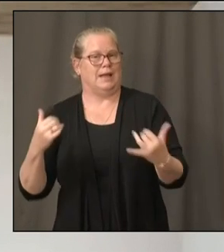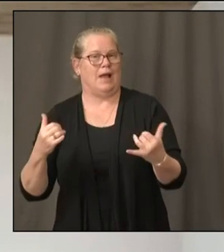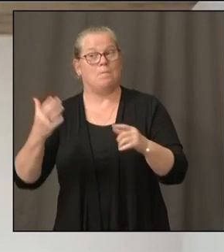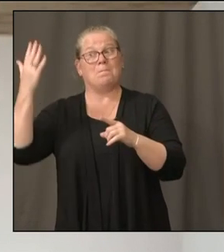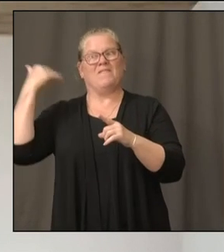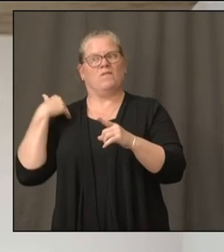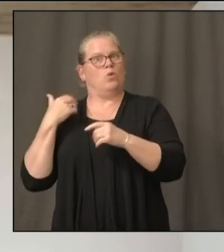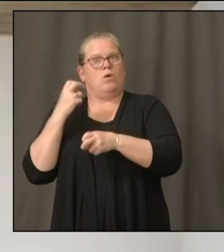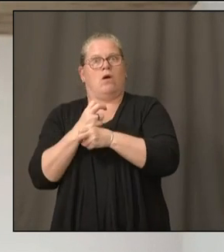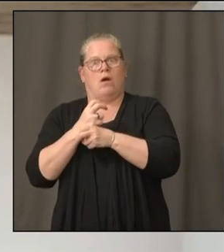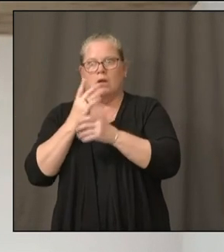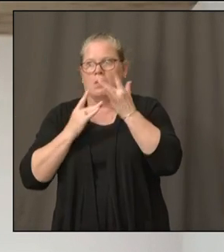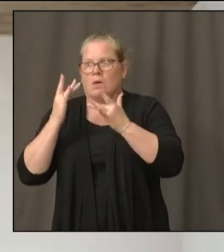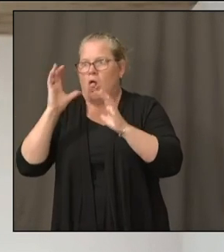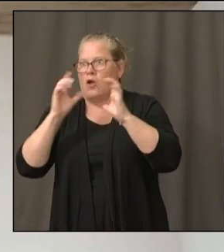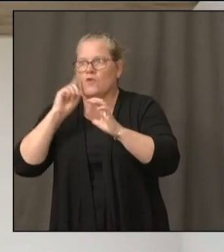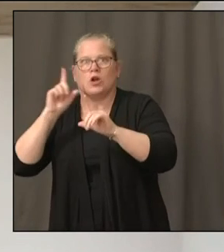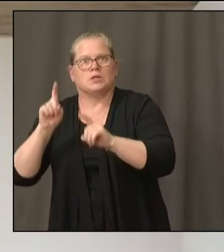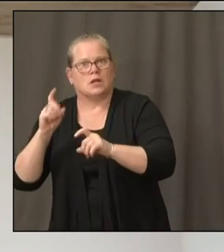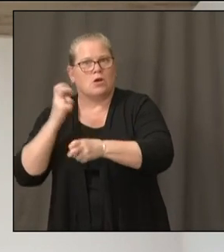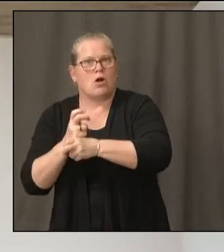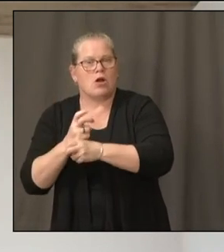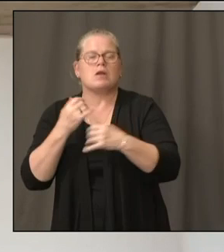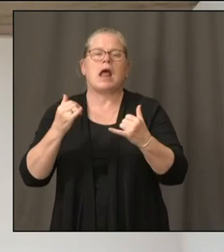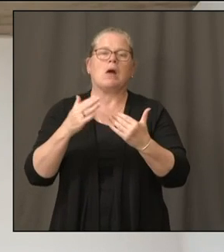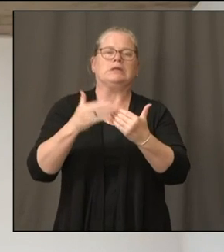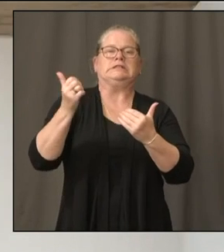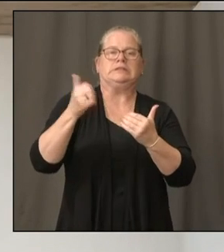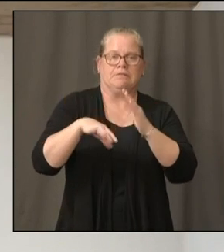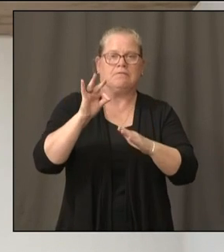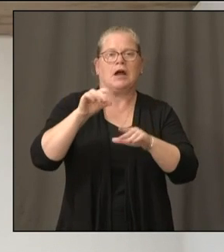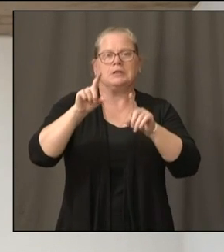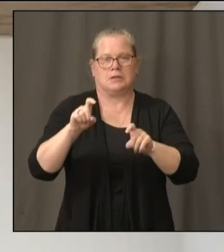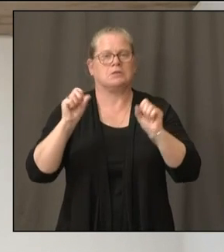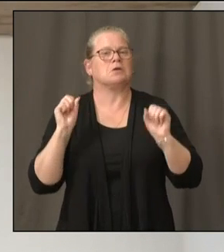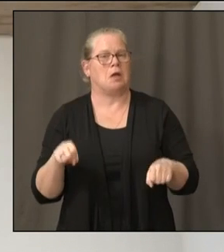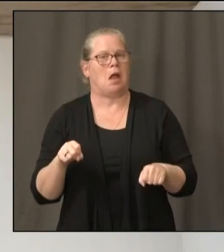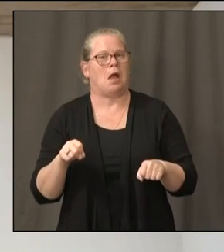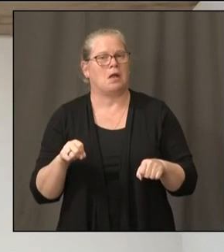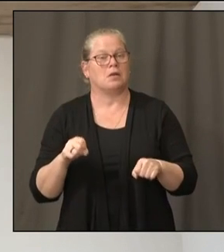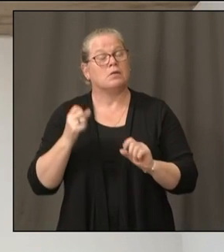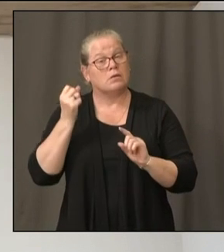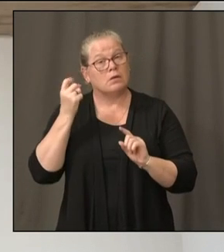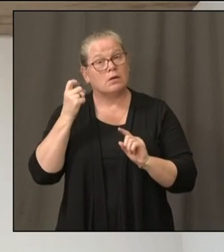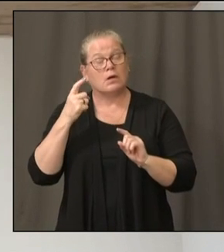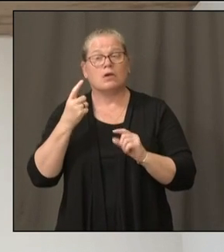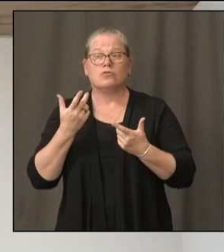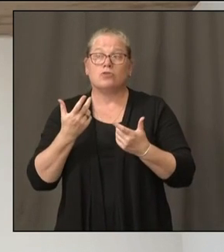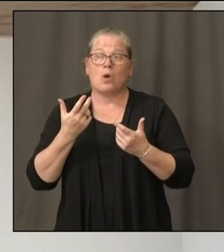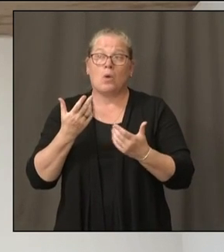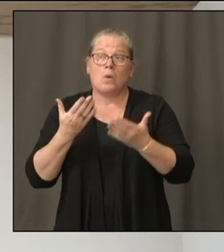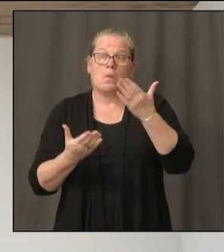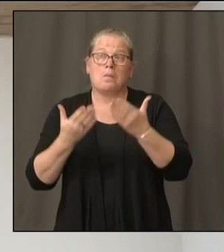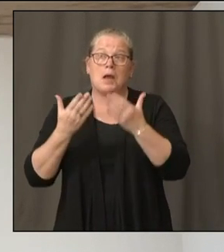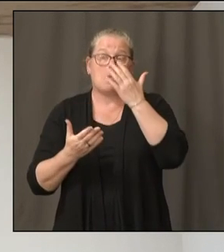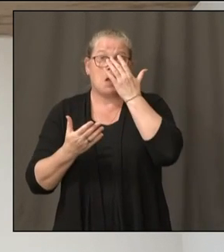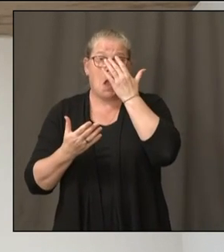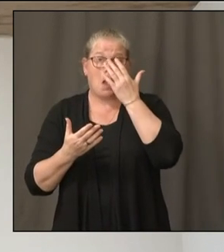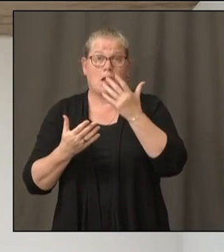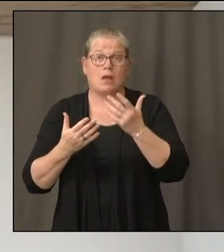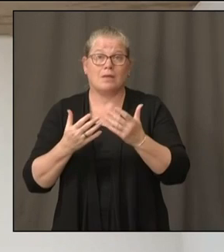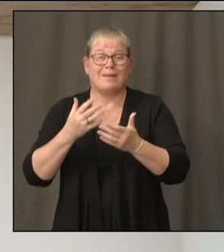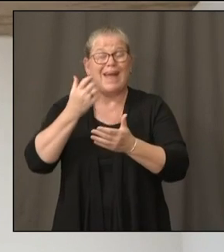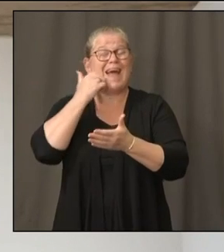we have about 500 new cases a week. So what that means is around 5,000 new infections